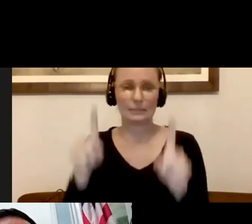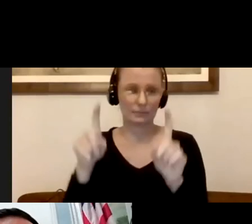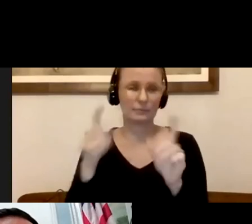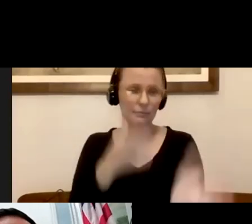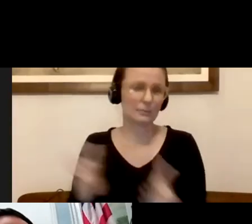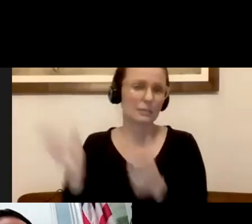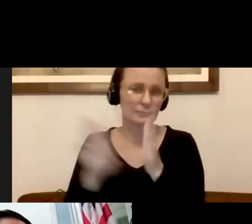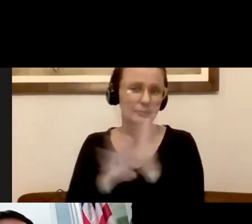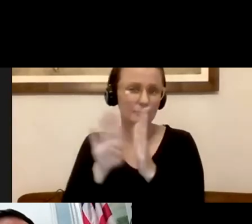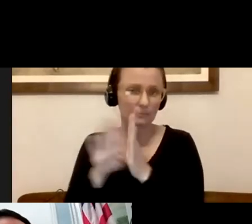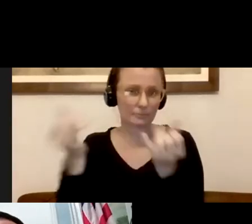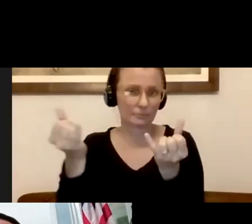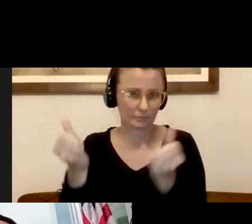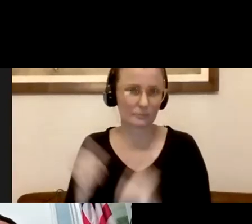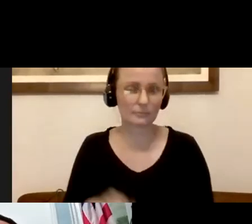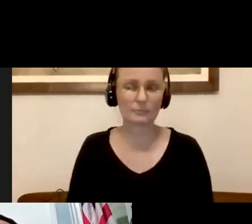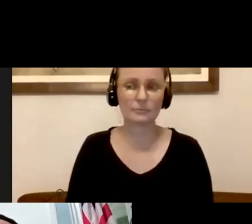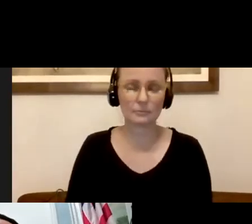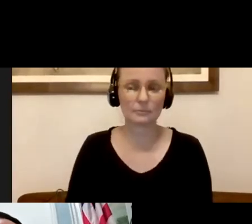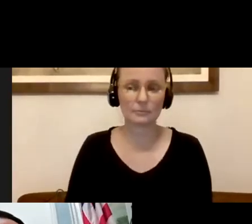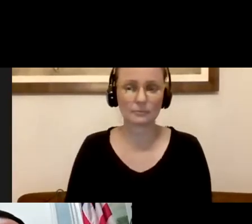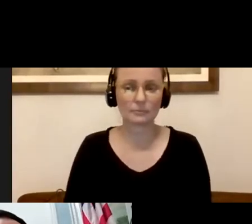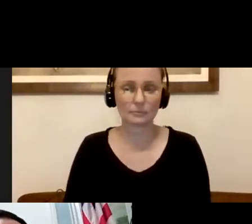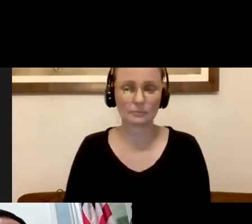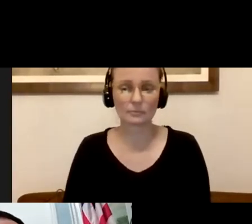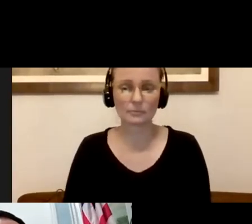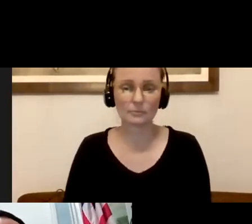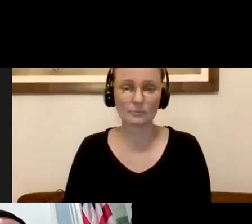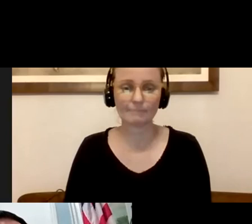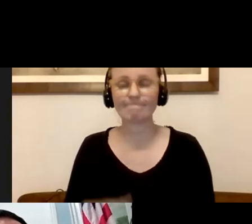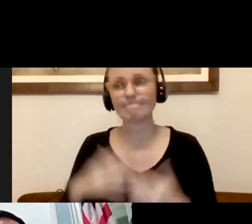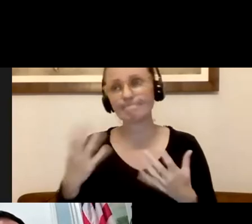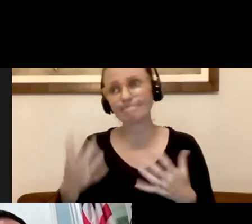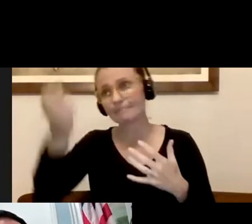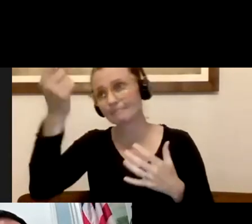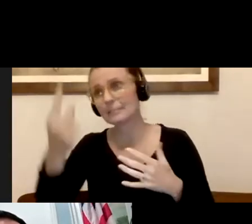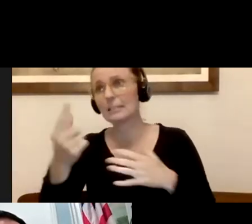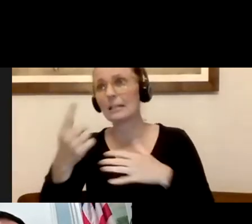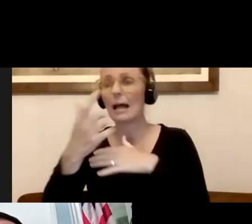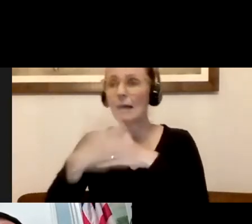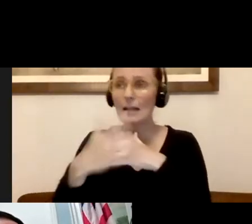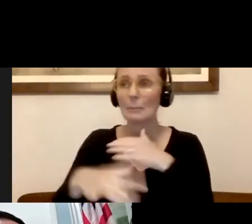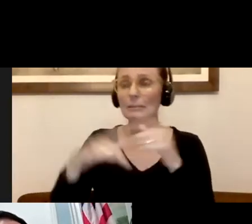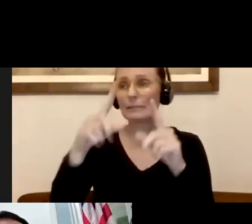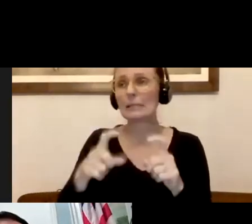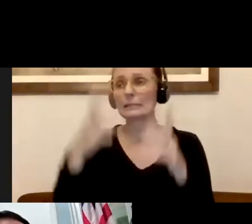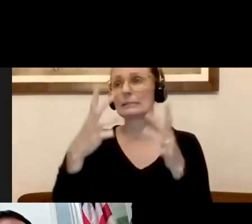Uh, our efforts have also been closely tied to the availability of testing supply. The kits themselves, the supplies that support the kits, like